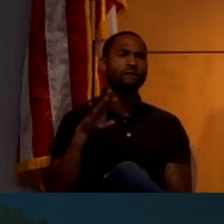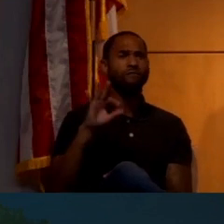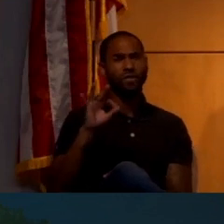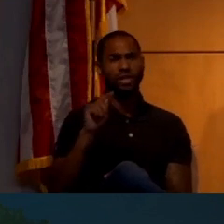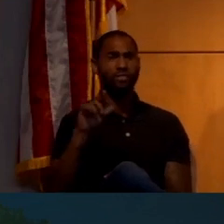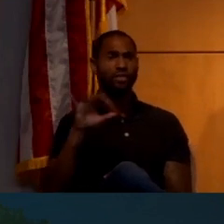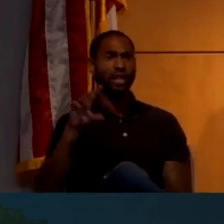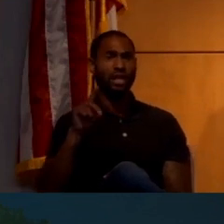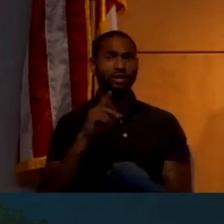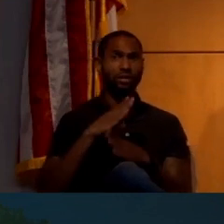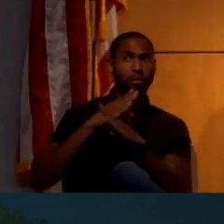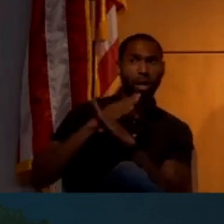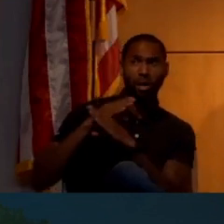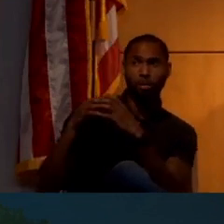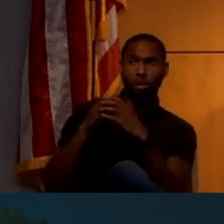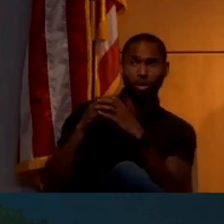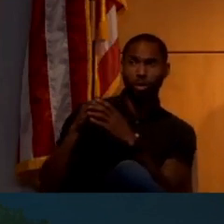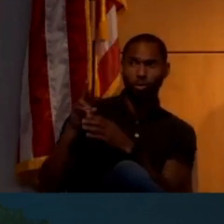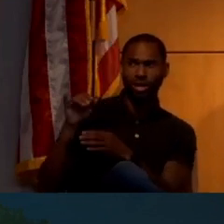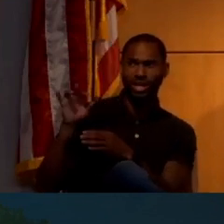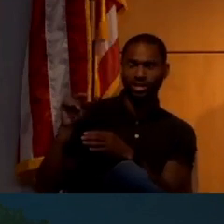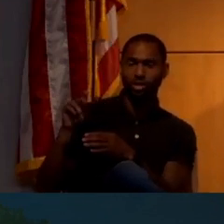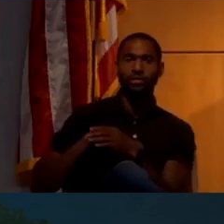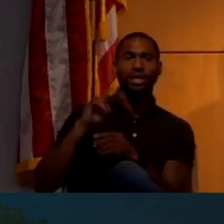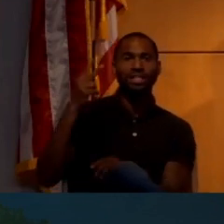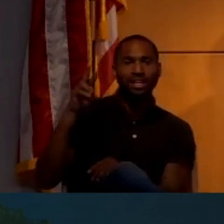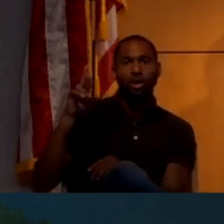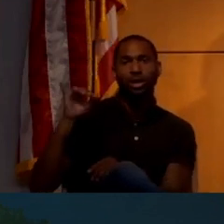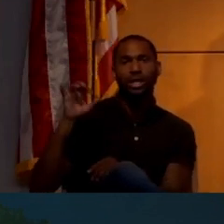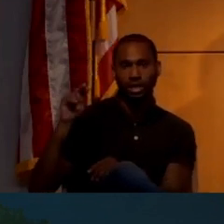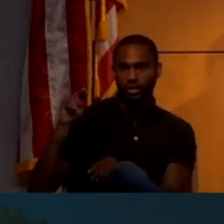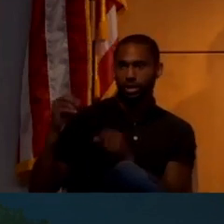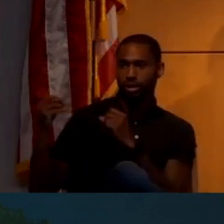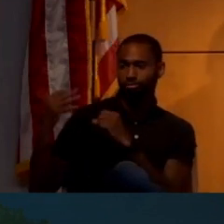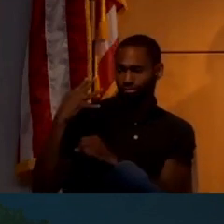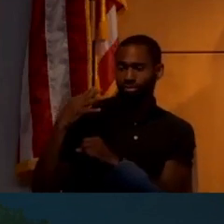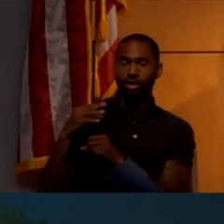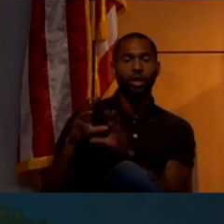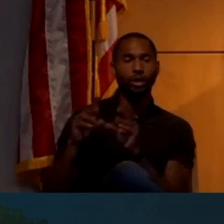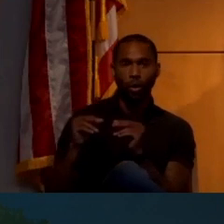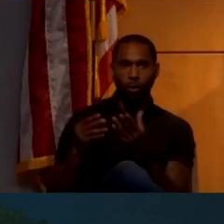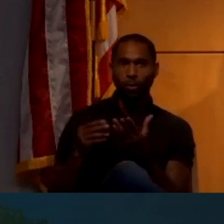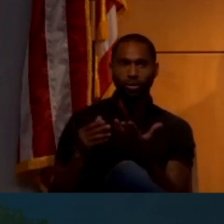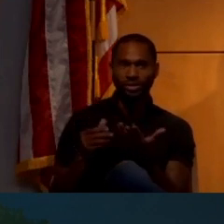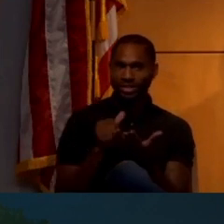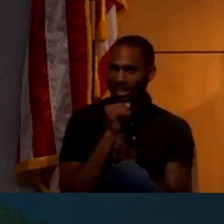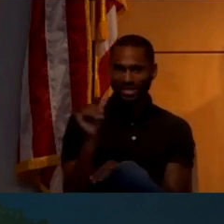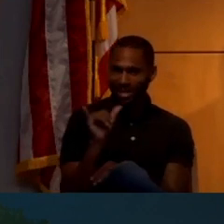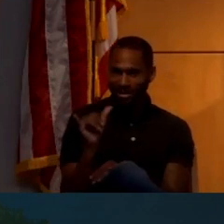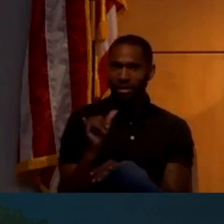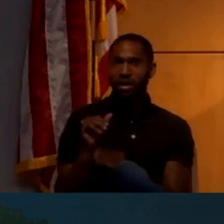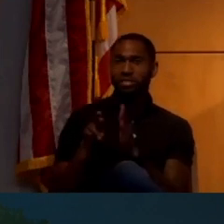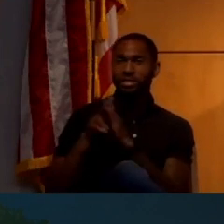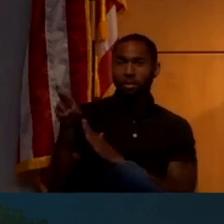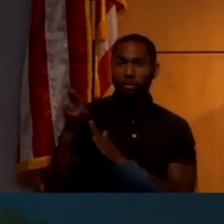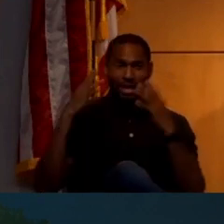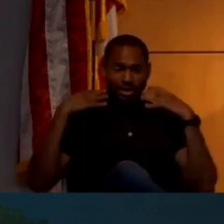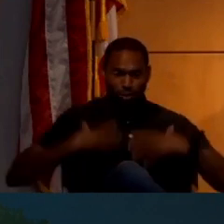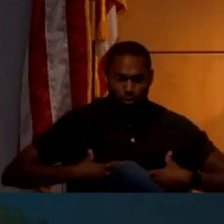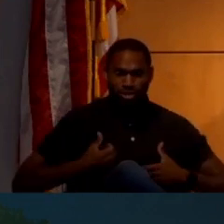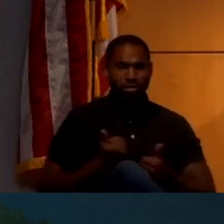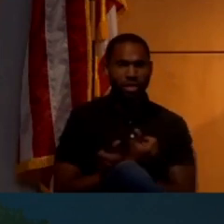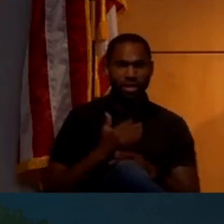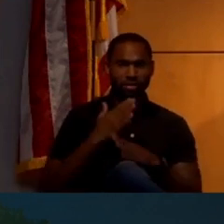to block particle radiation. That's worse. You get secondary radiation. And, no, you know, the spacesuits and